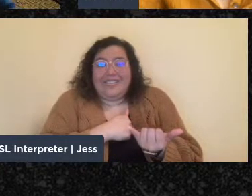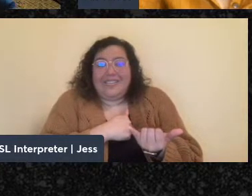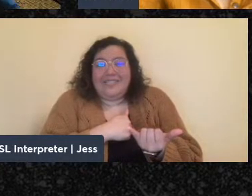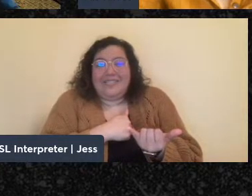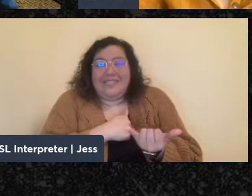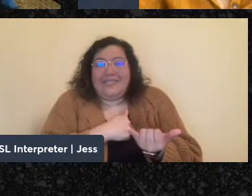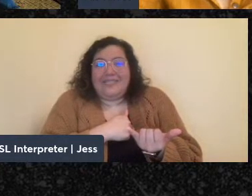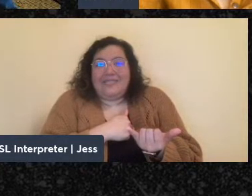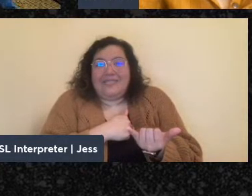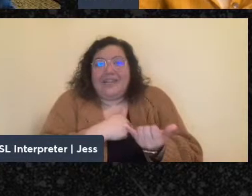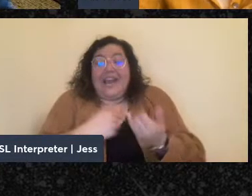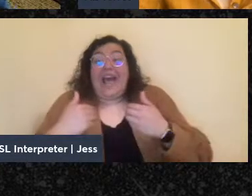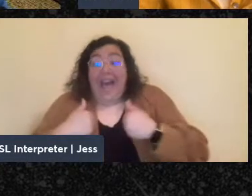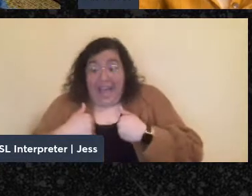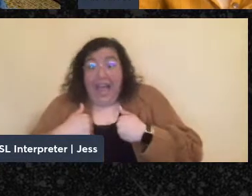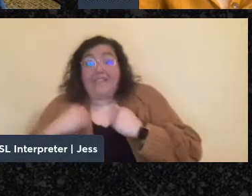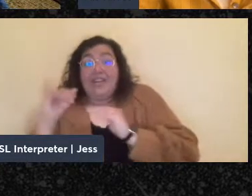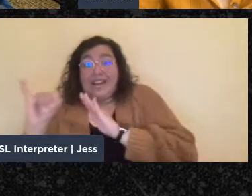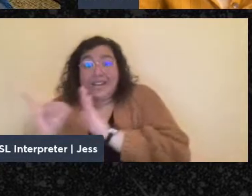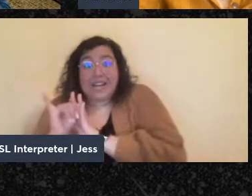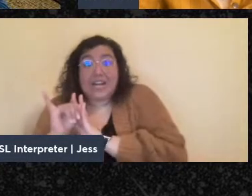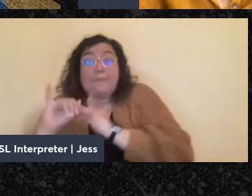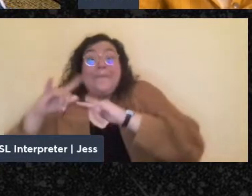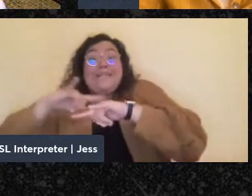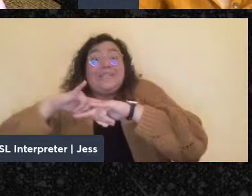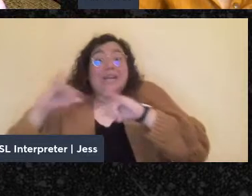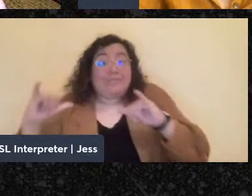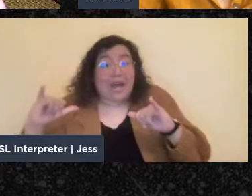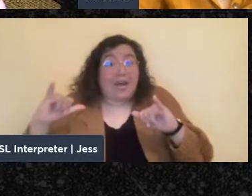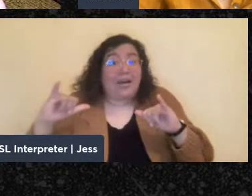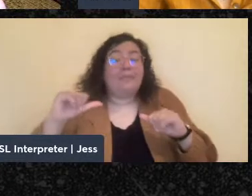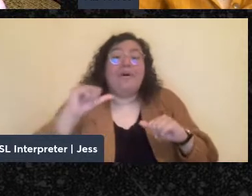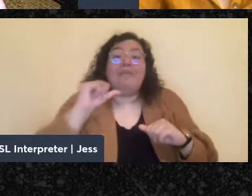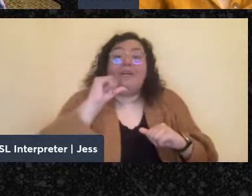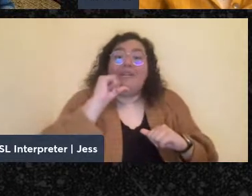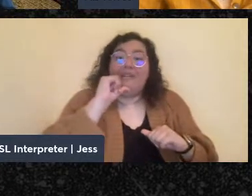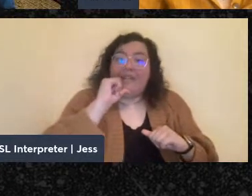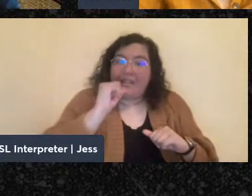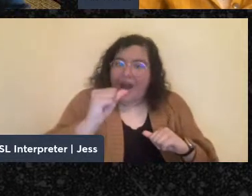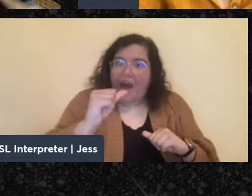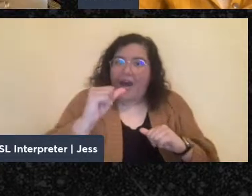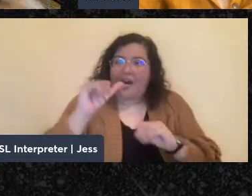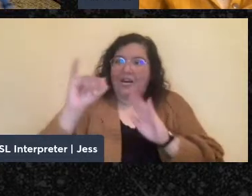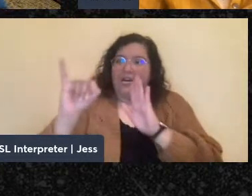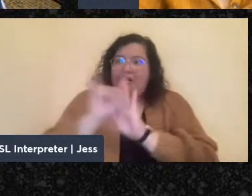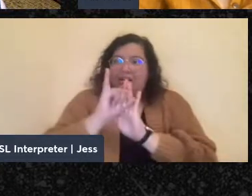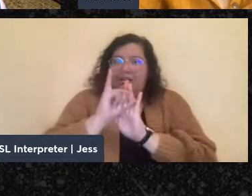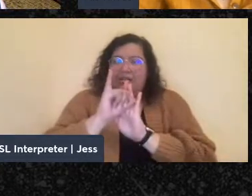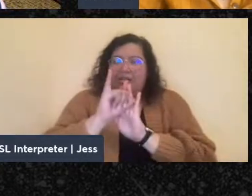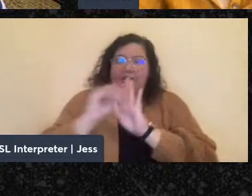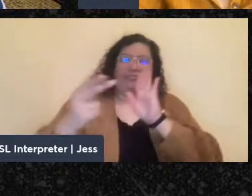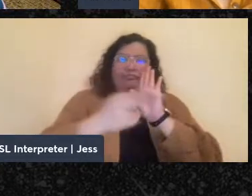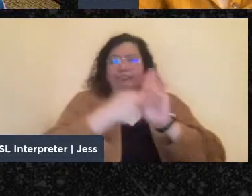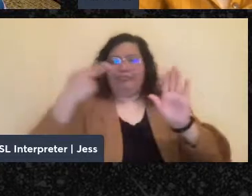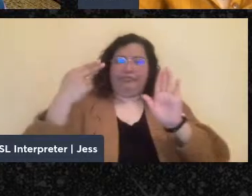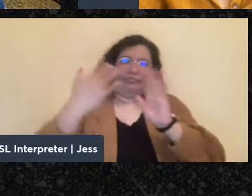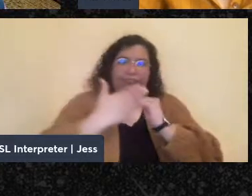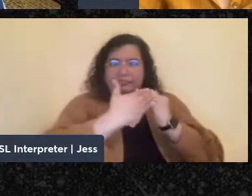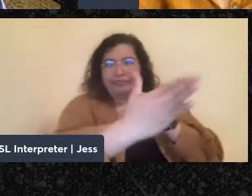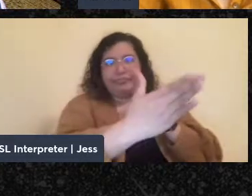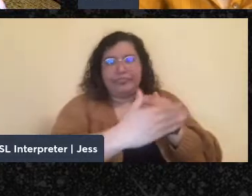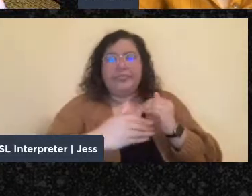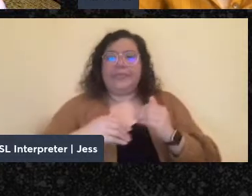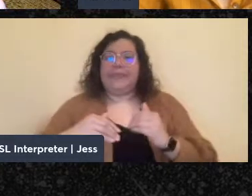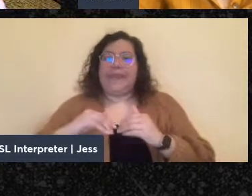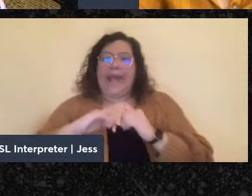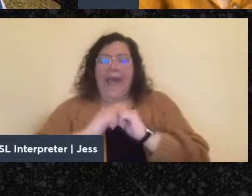have both an identity, but also not be, you know, have that identity cloister you off? You know, how does one